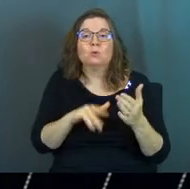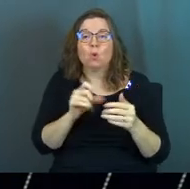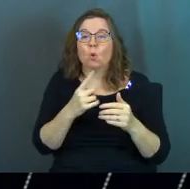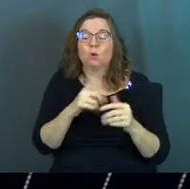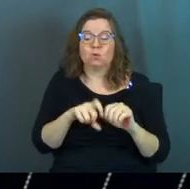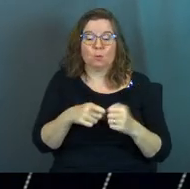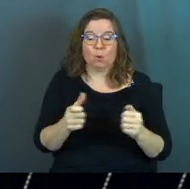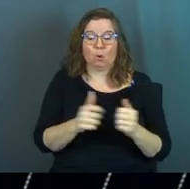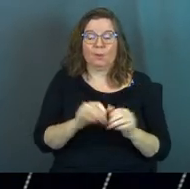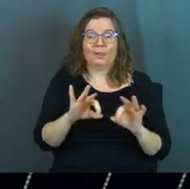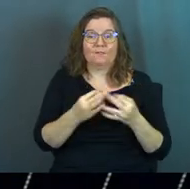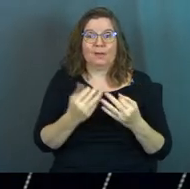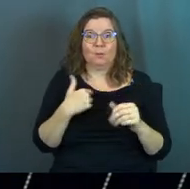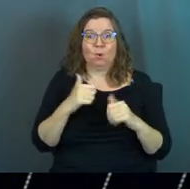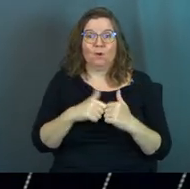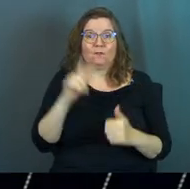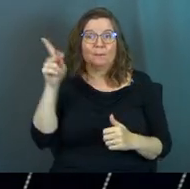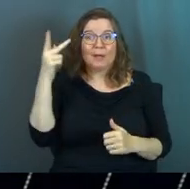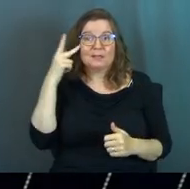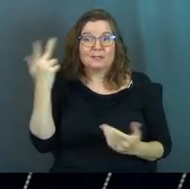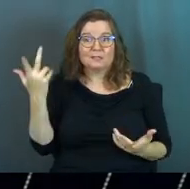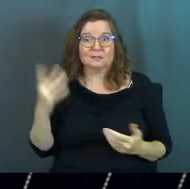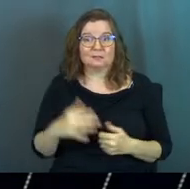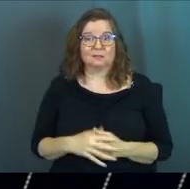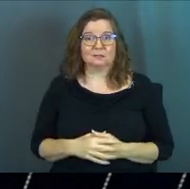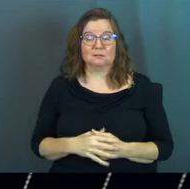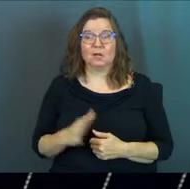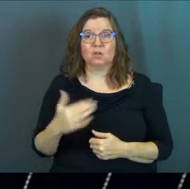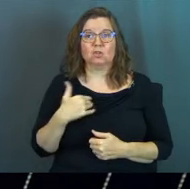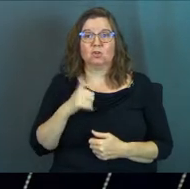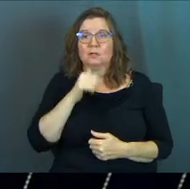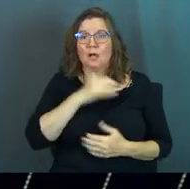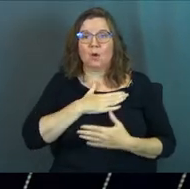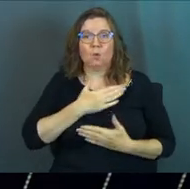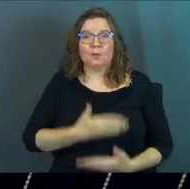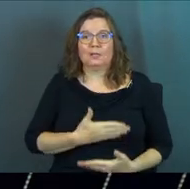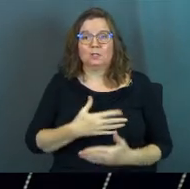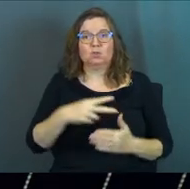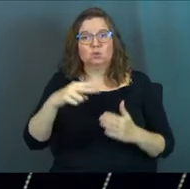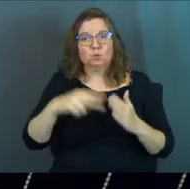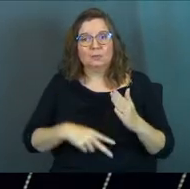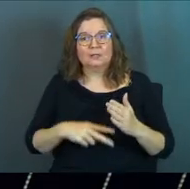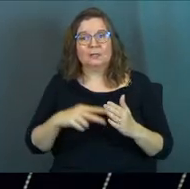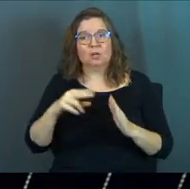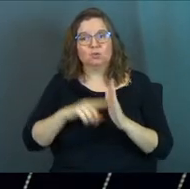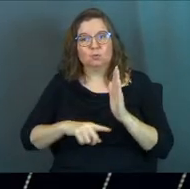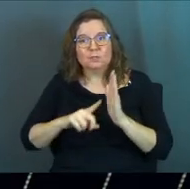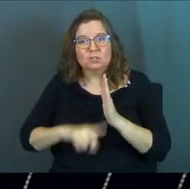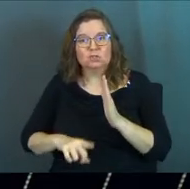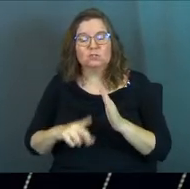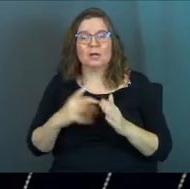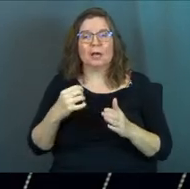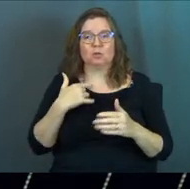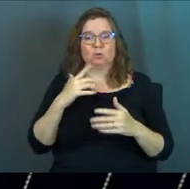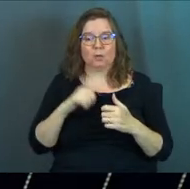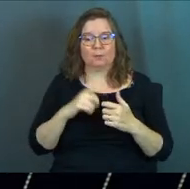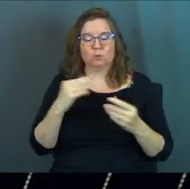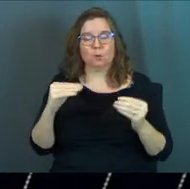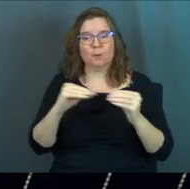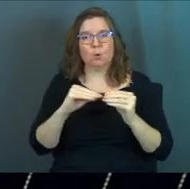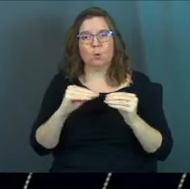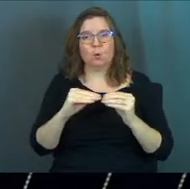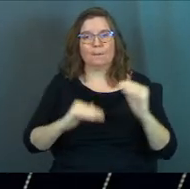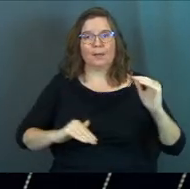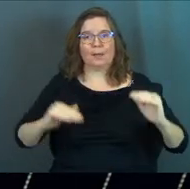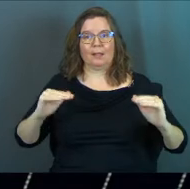you're broken with your family over politics and you're unwilling to read and to research and to come to a